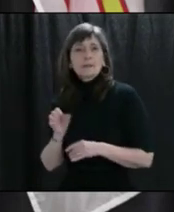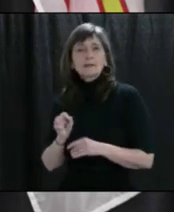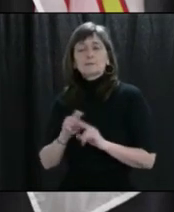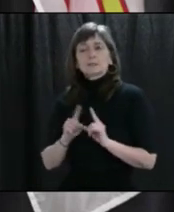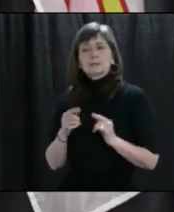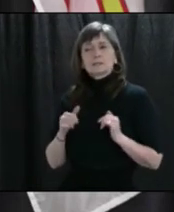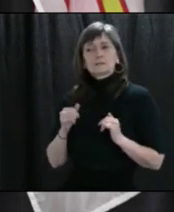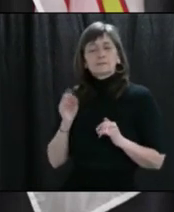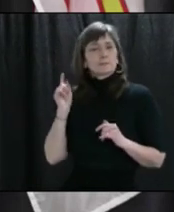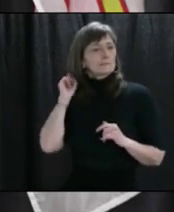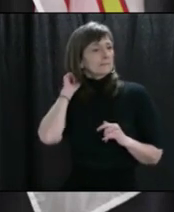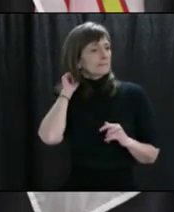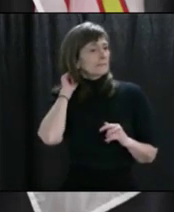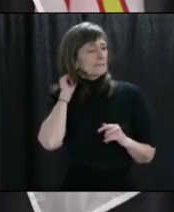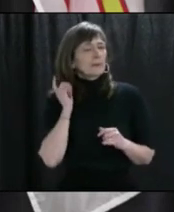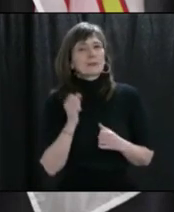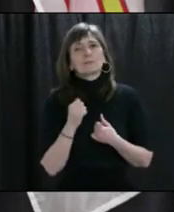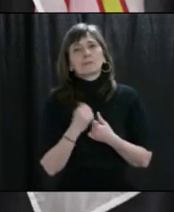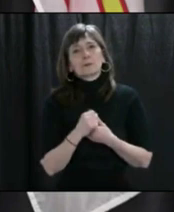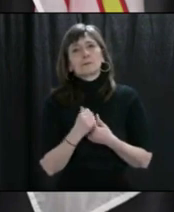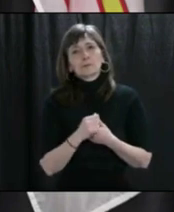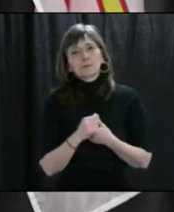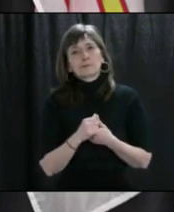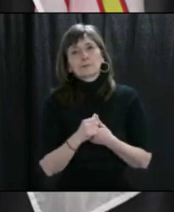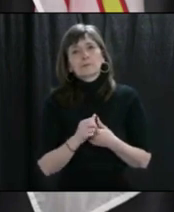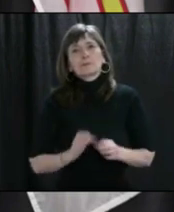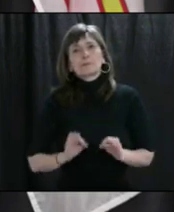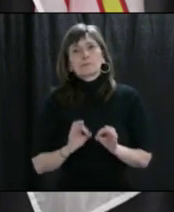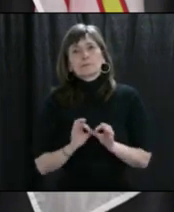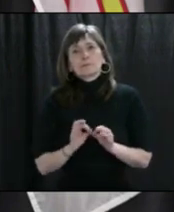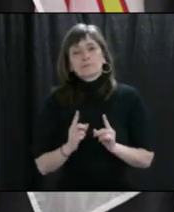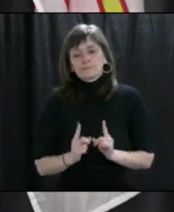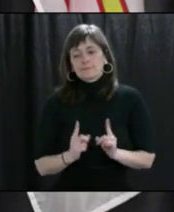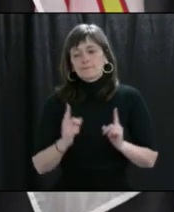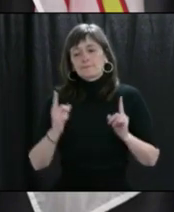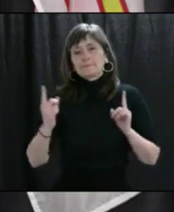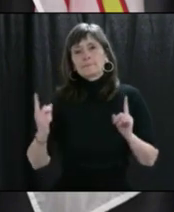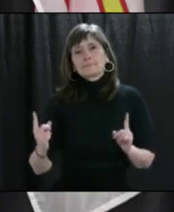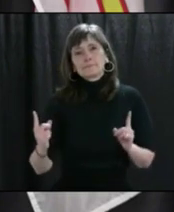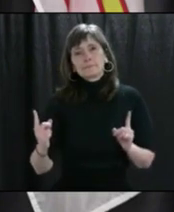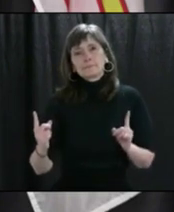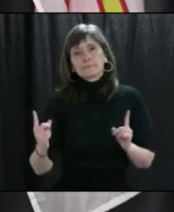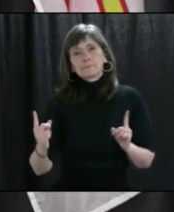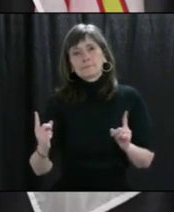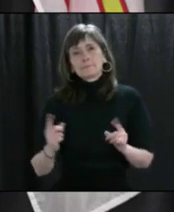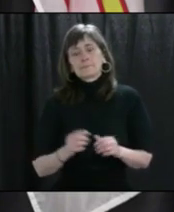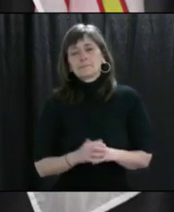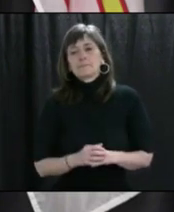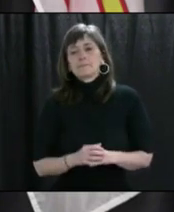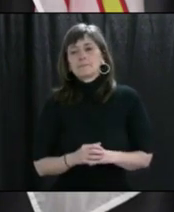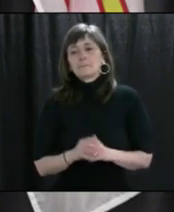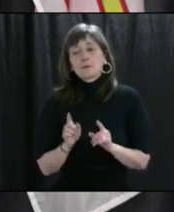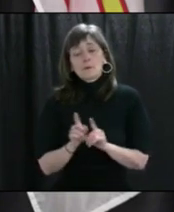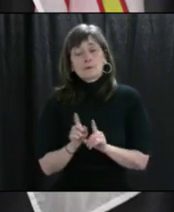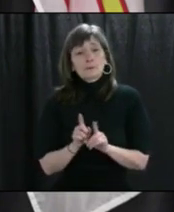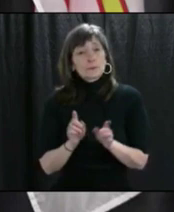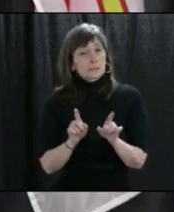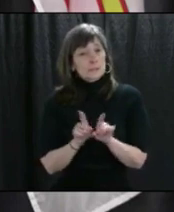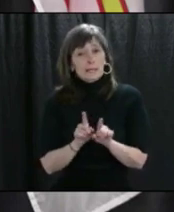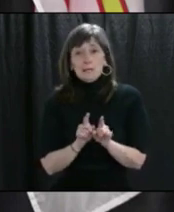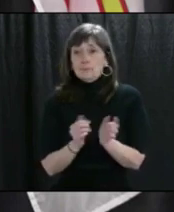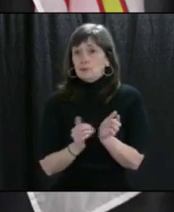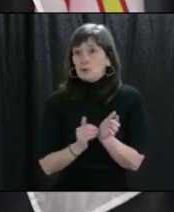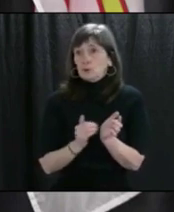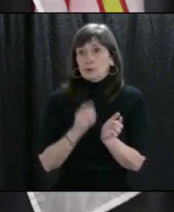to practice physical distancing. We also ask, as Dr. Fitzgerald said, for